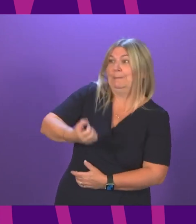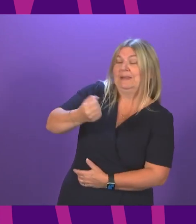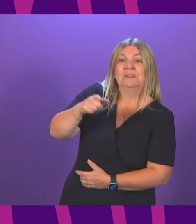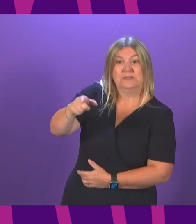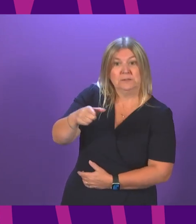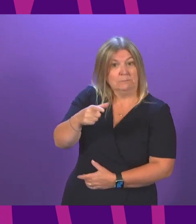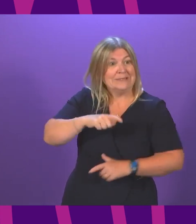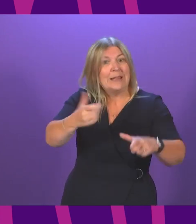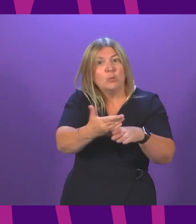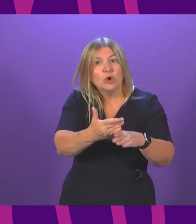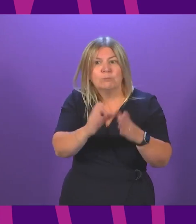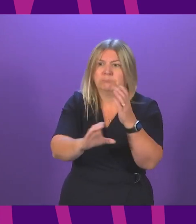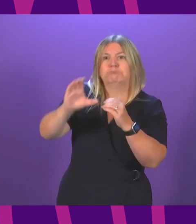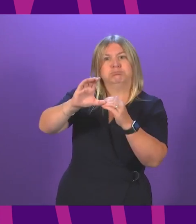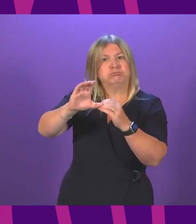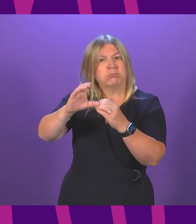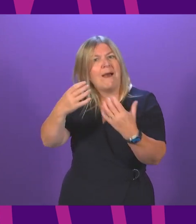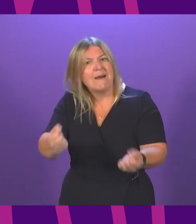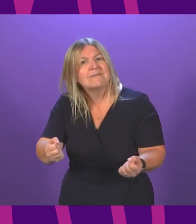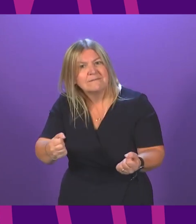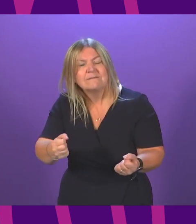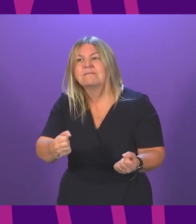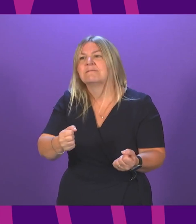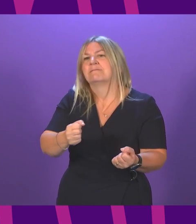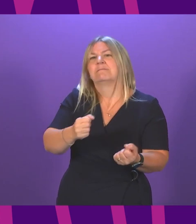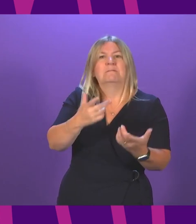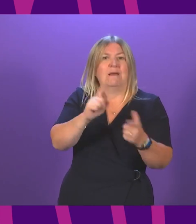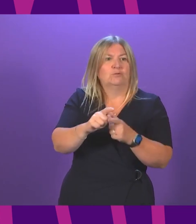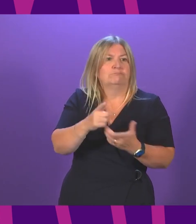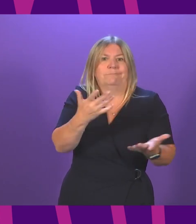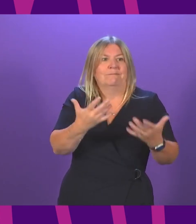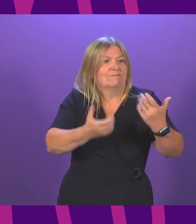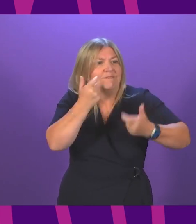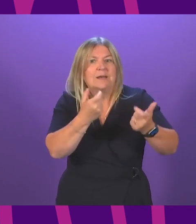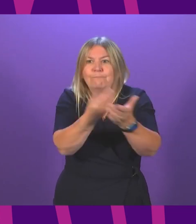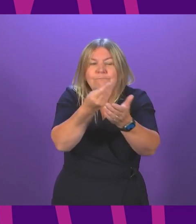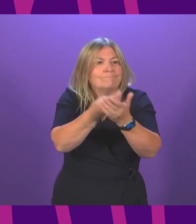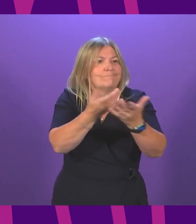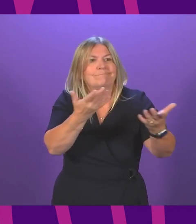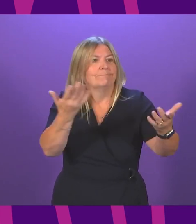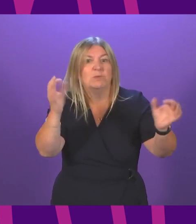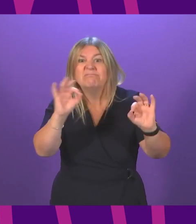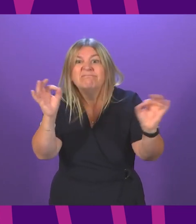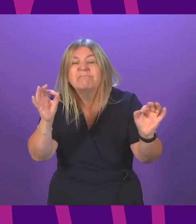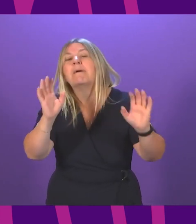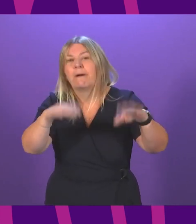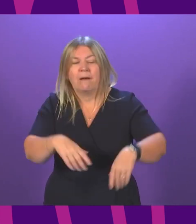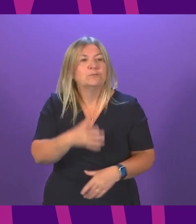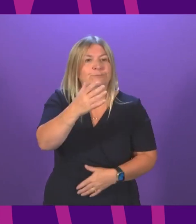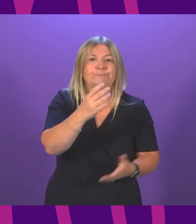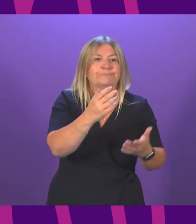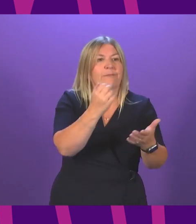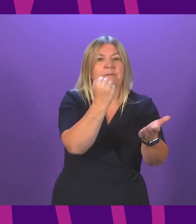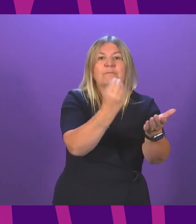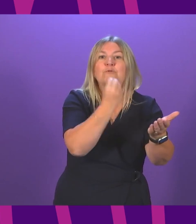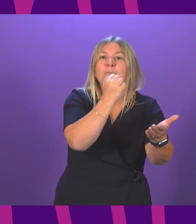work but still need to use services like Paul's Partials Foodbank in shots who I visited last week. Doesn't this show the